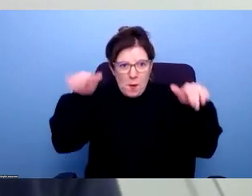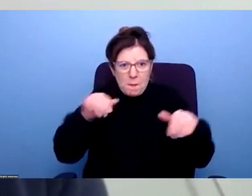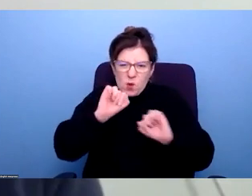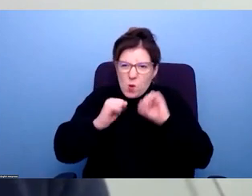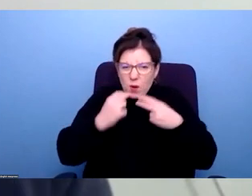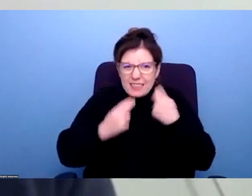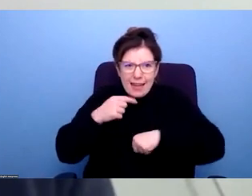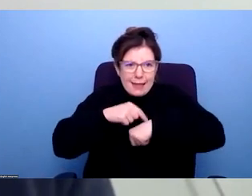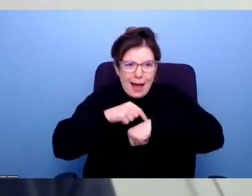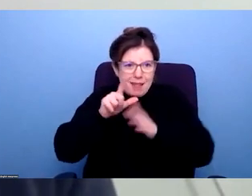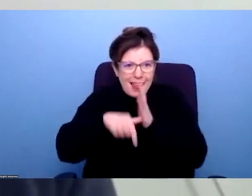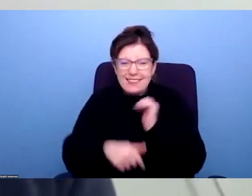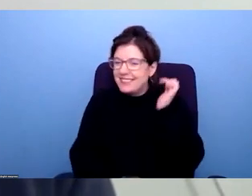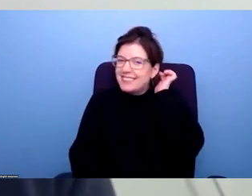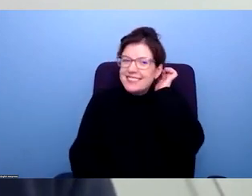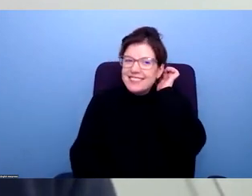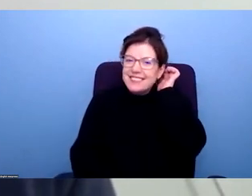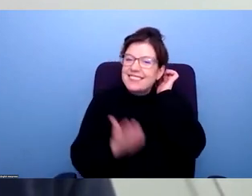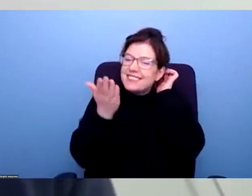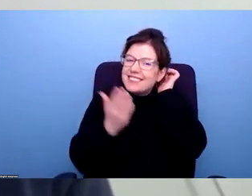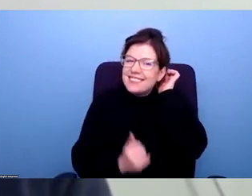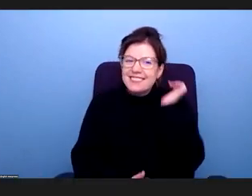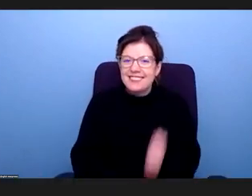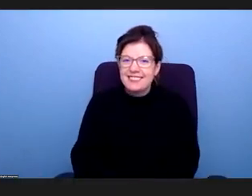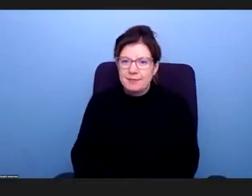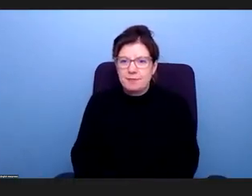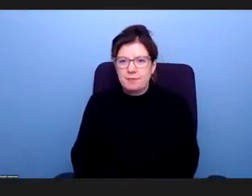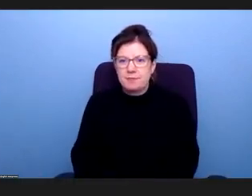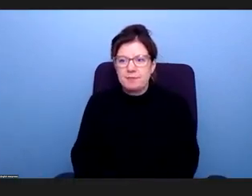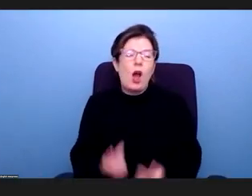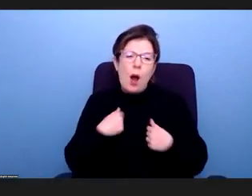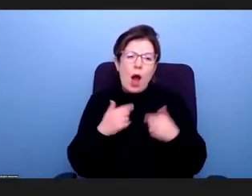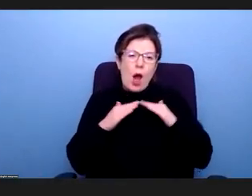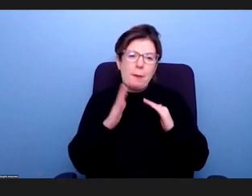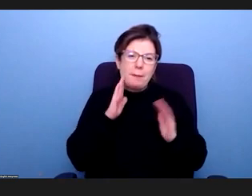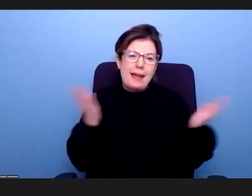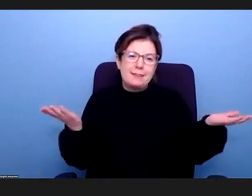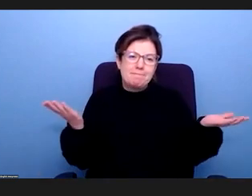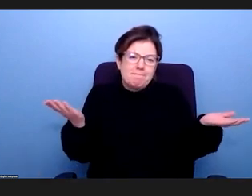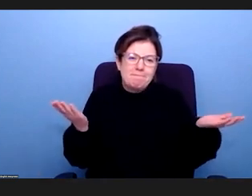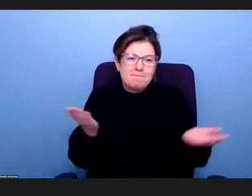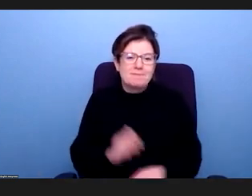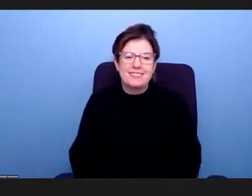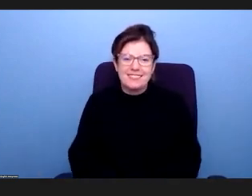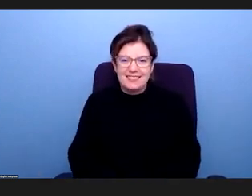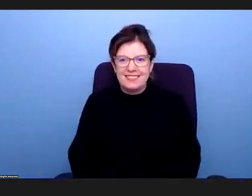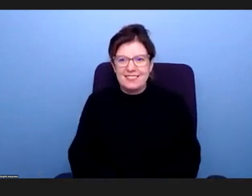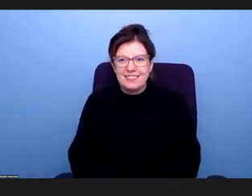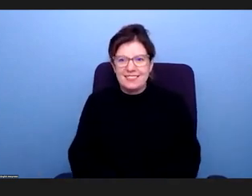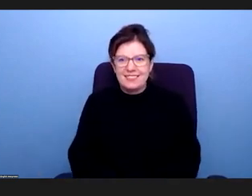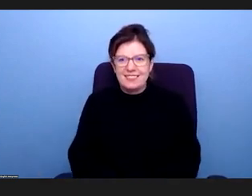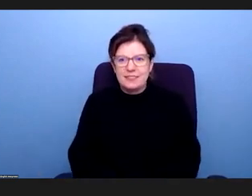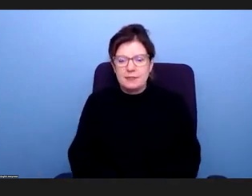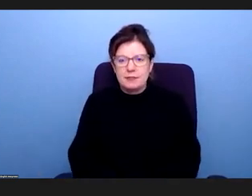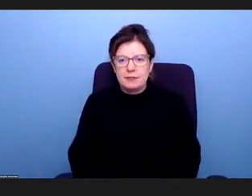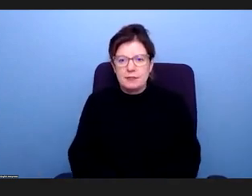dinners and whatever else. Rona. Well, I am home in bed, but yeah, I just wanted Rob to repeat